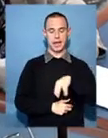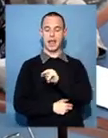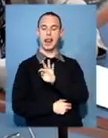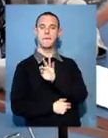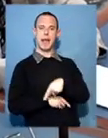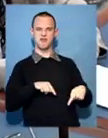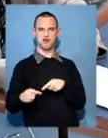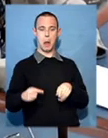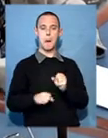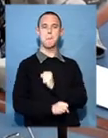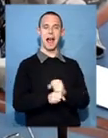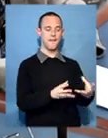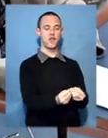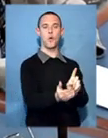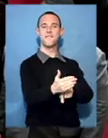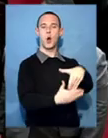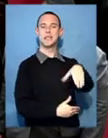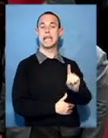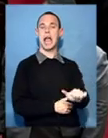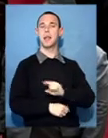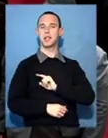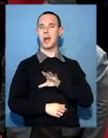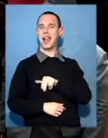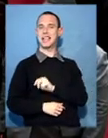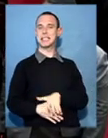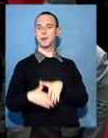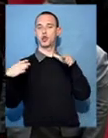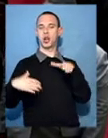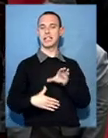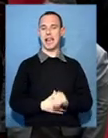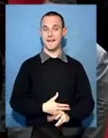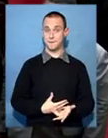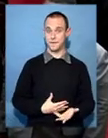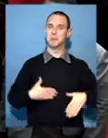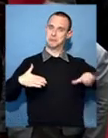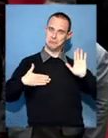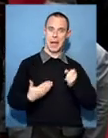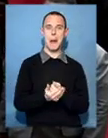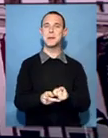votes. The ANC retained a comfortable majority. 80 MPLs were sworn in today.